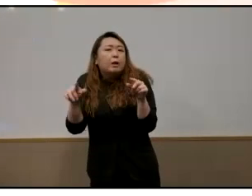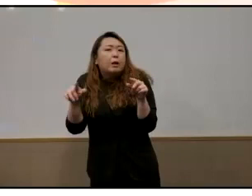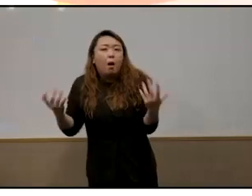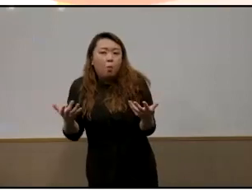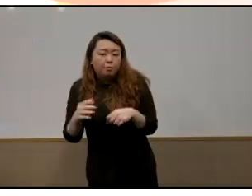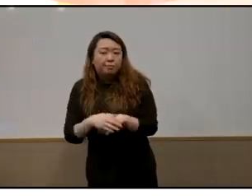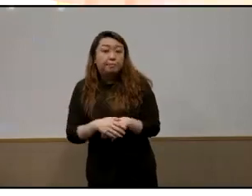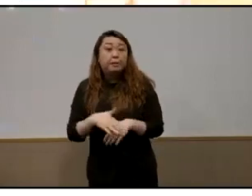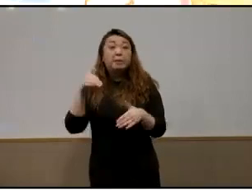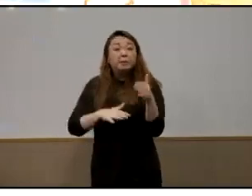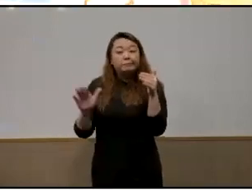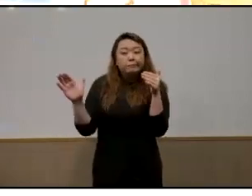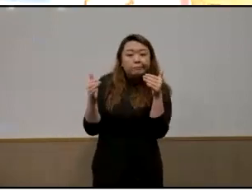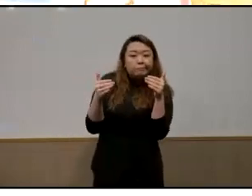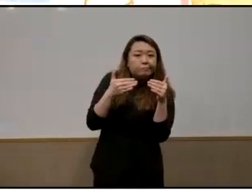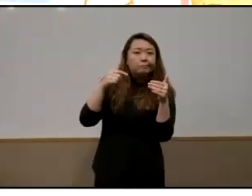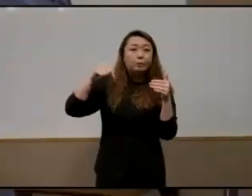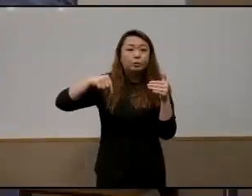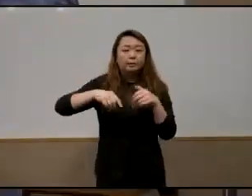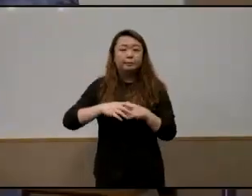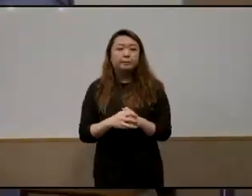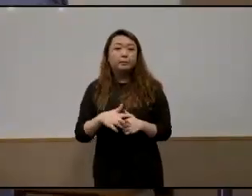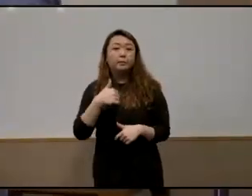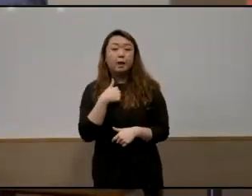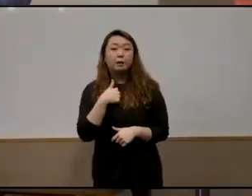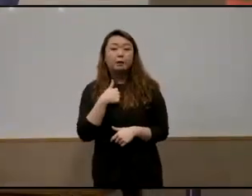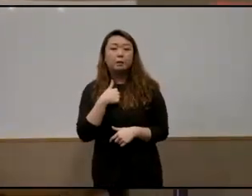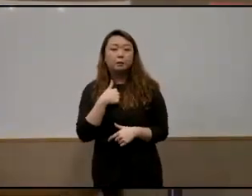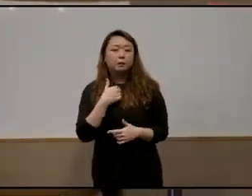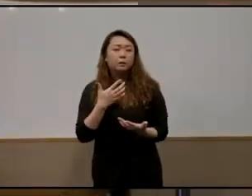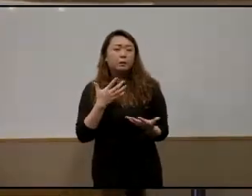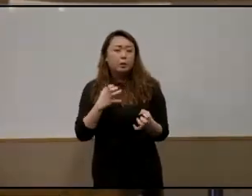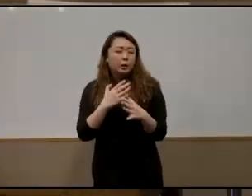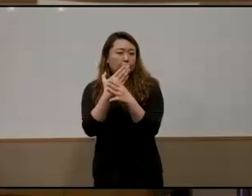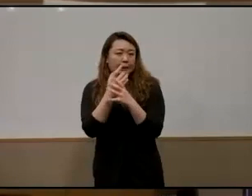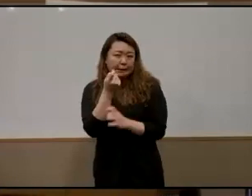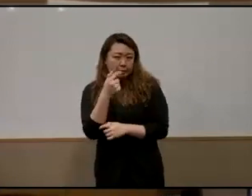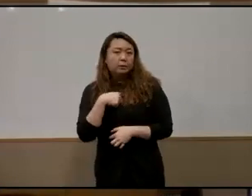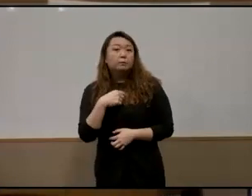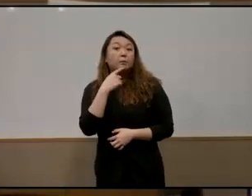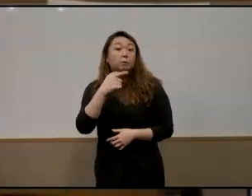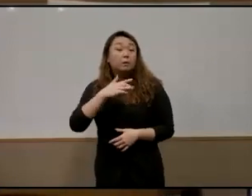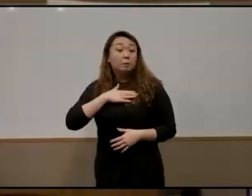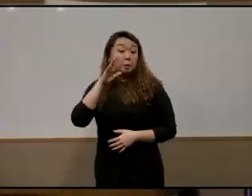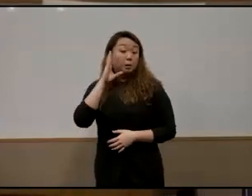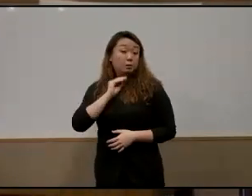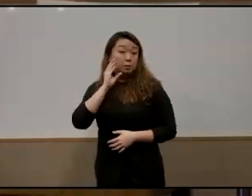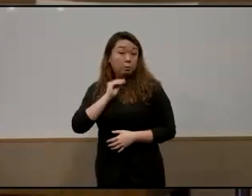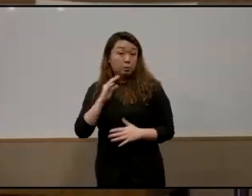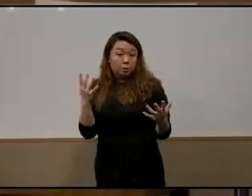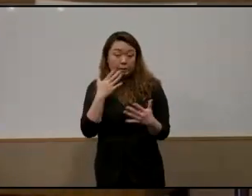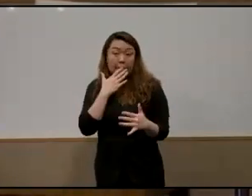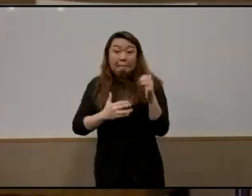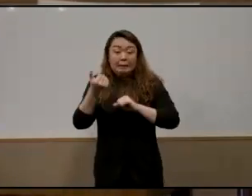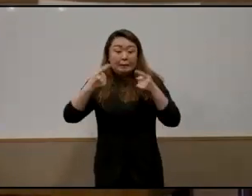we move towards the end of today's session i would like to just share a little bit like i said my personal experience one of the best things that